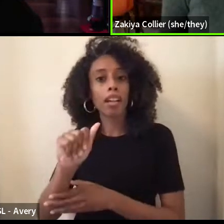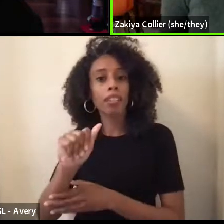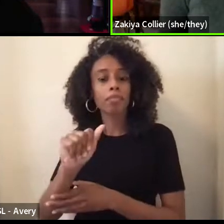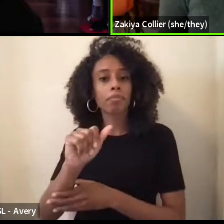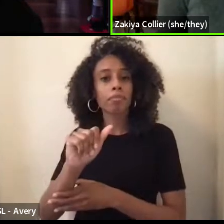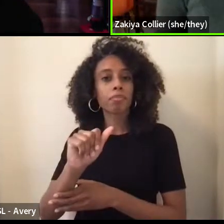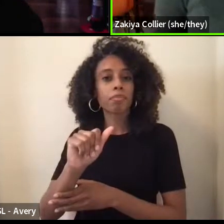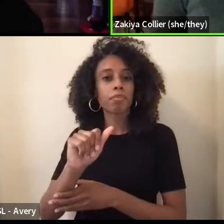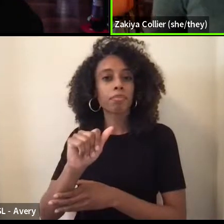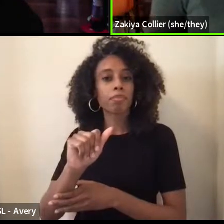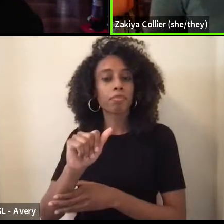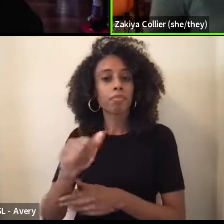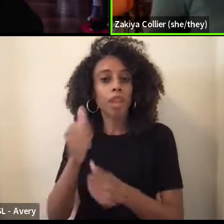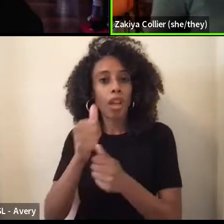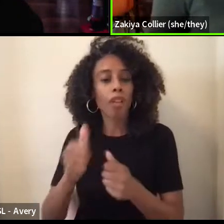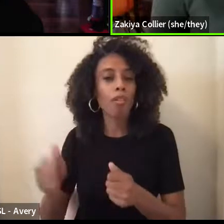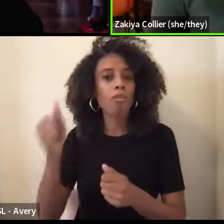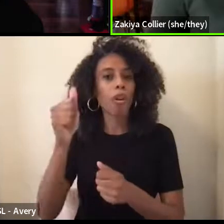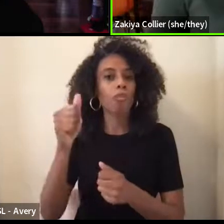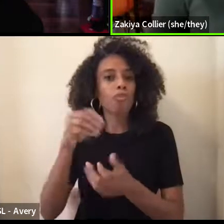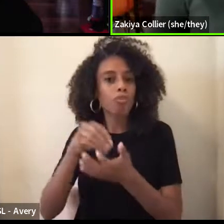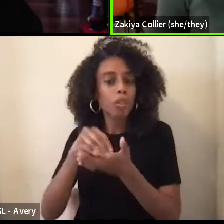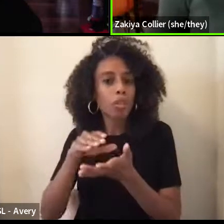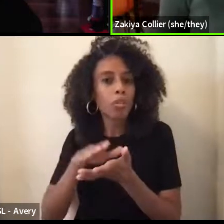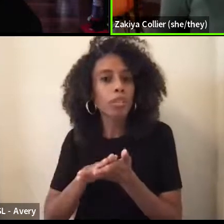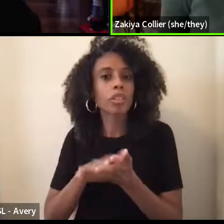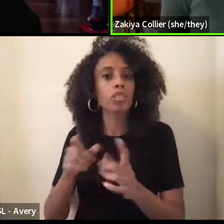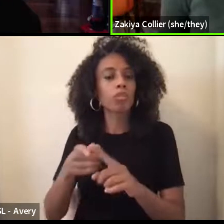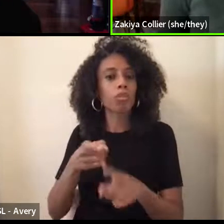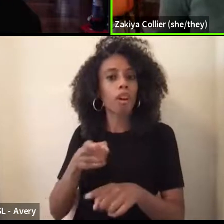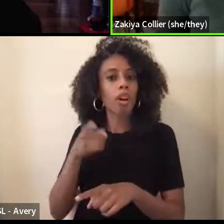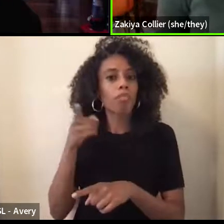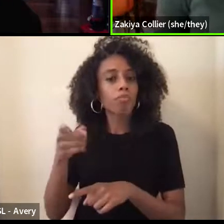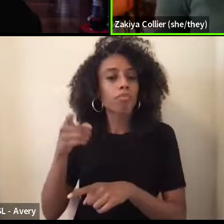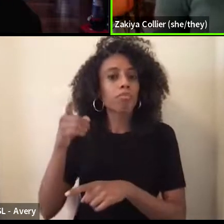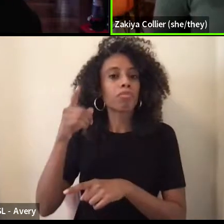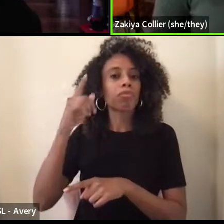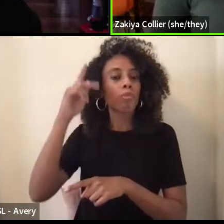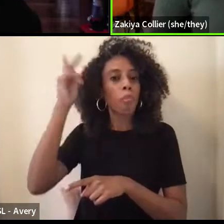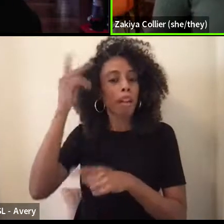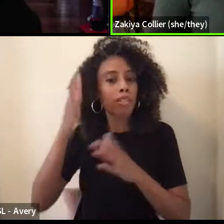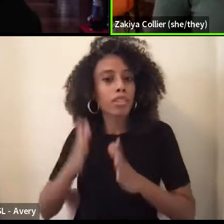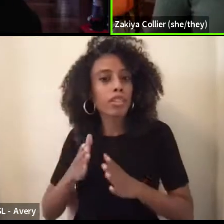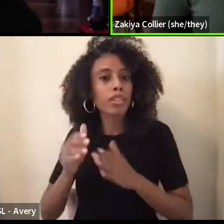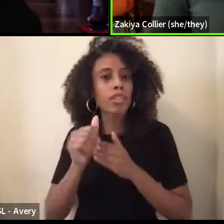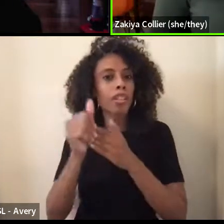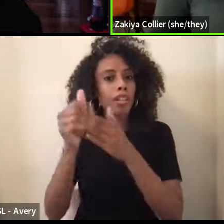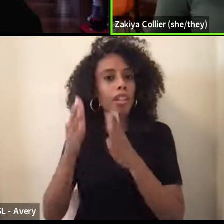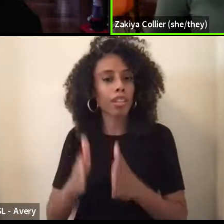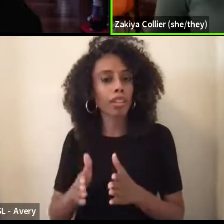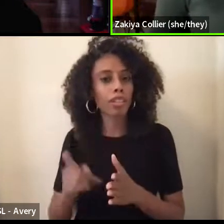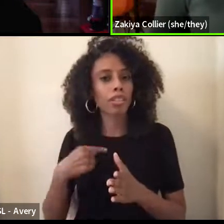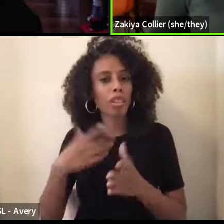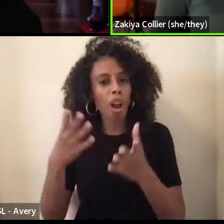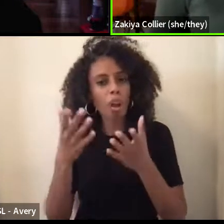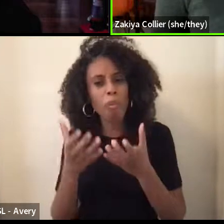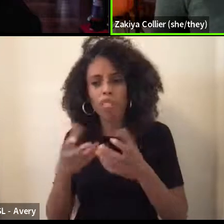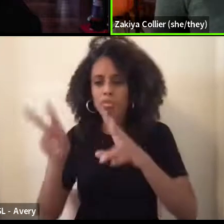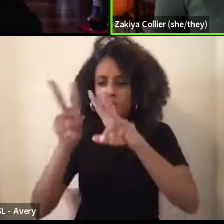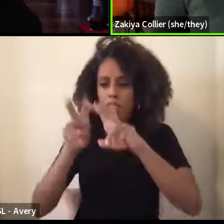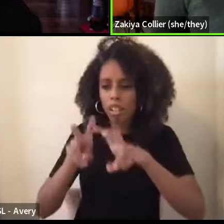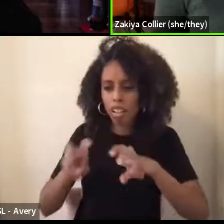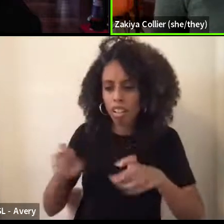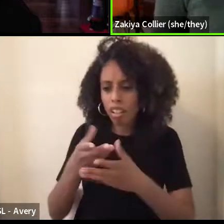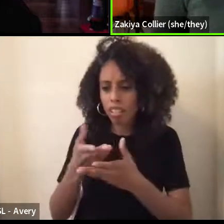official record coming from, um, um, politicians and leaders. And so I wanted to analyze that